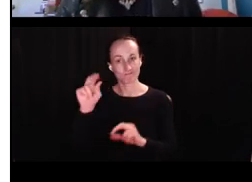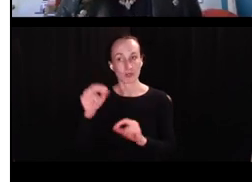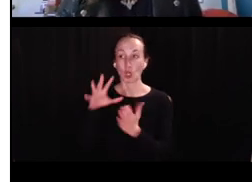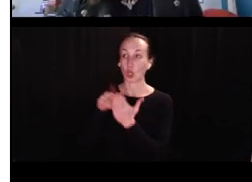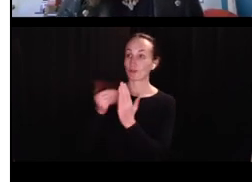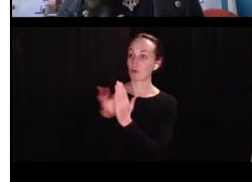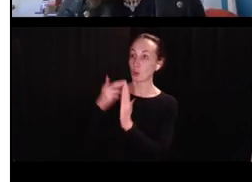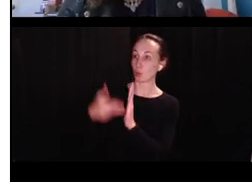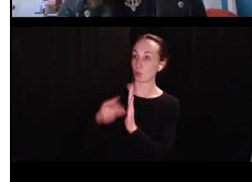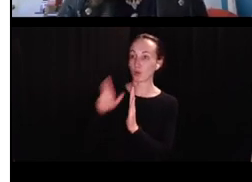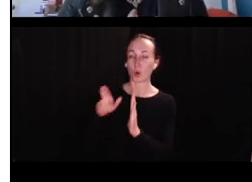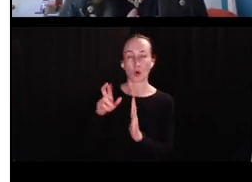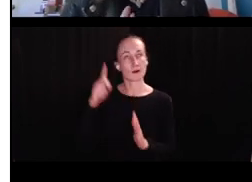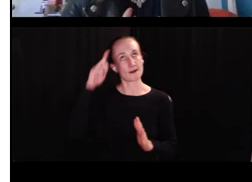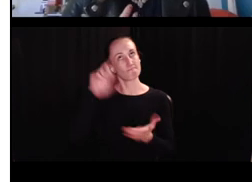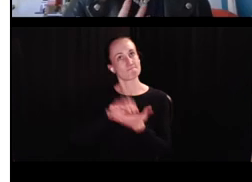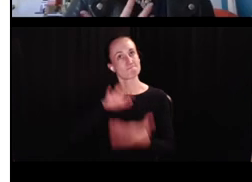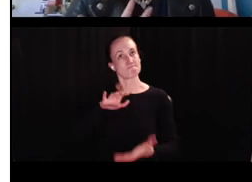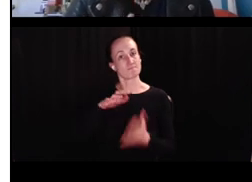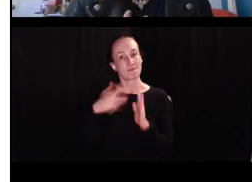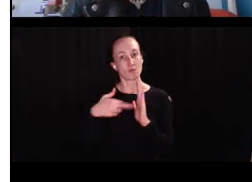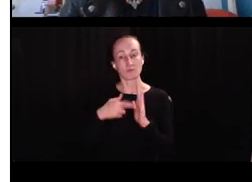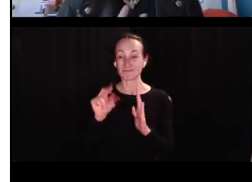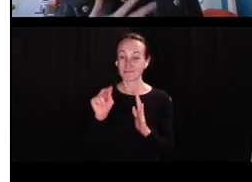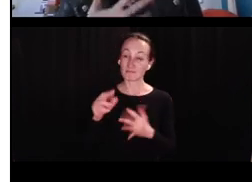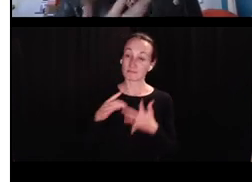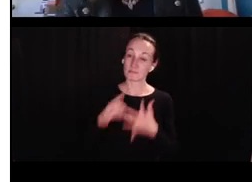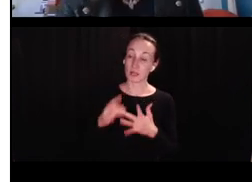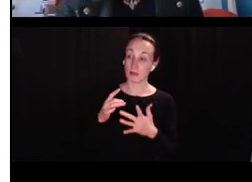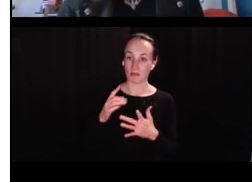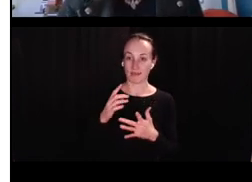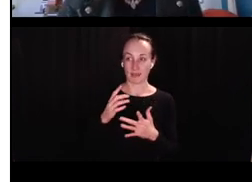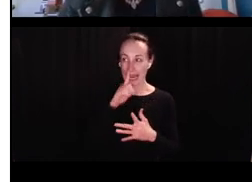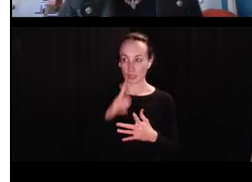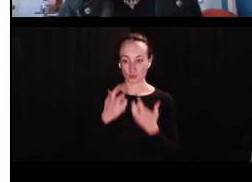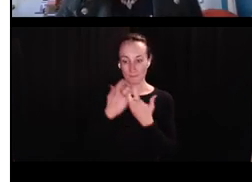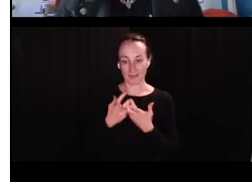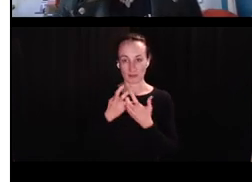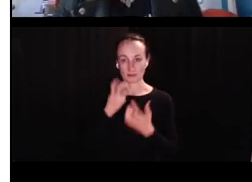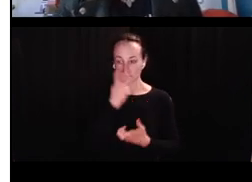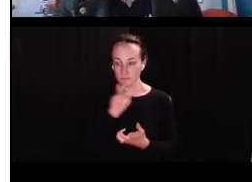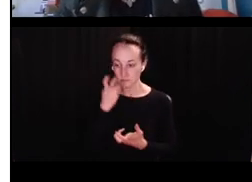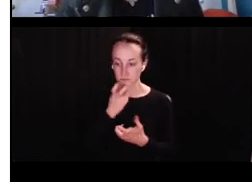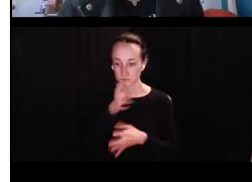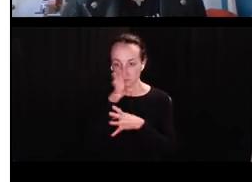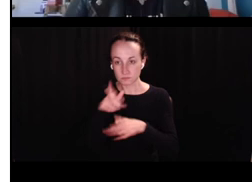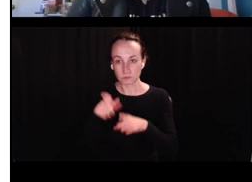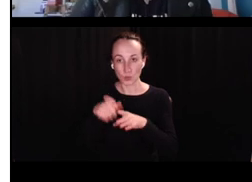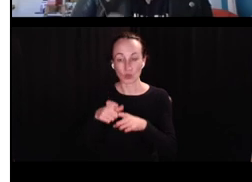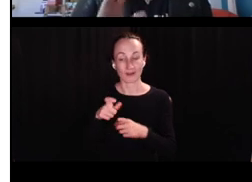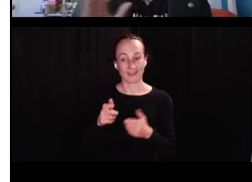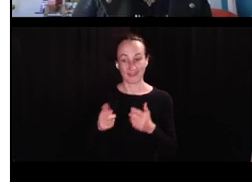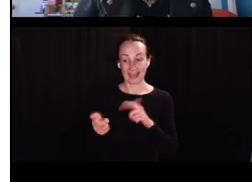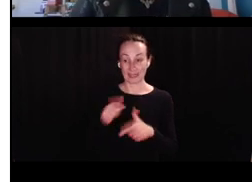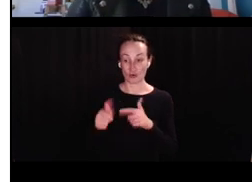morphosyntactic change and the learning of a rule or of an abstraction of a rule. Um, it's driven by the